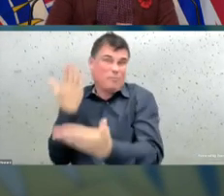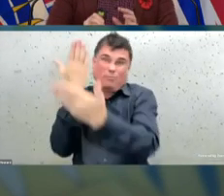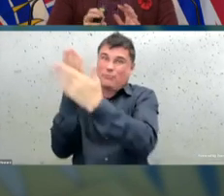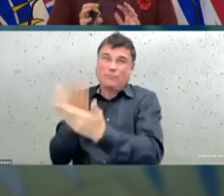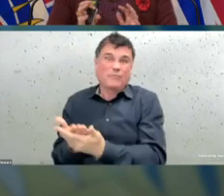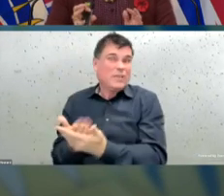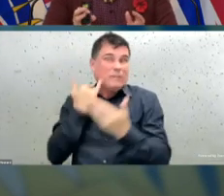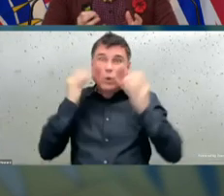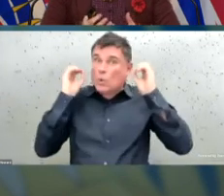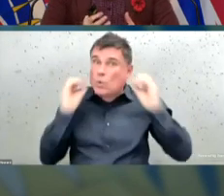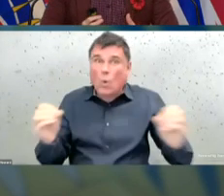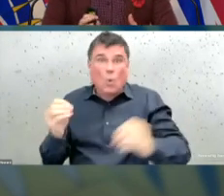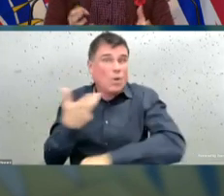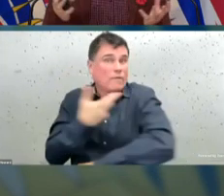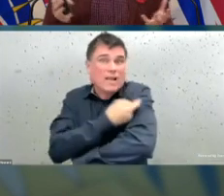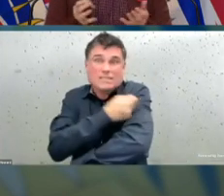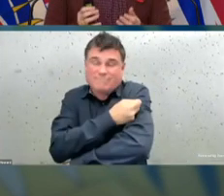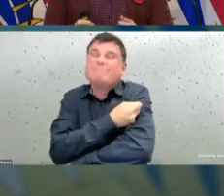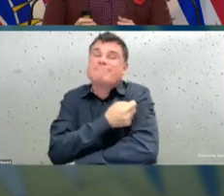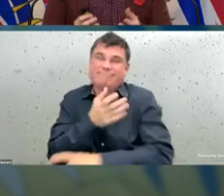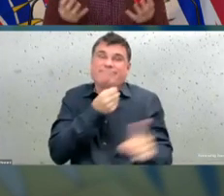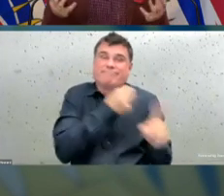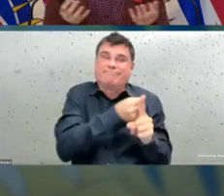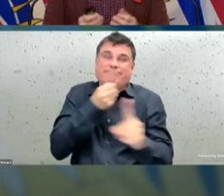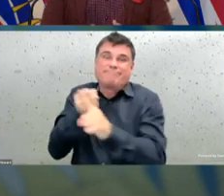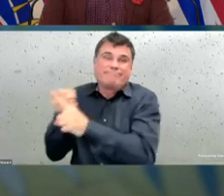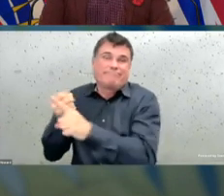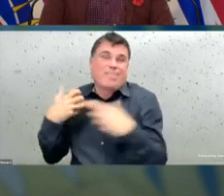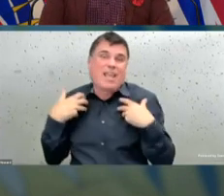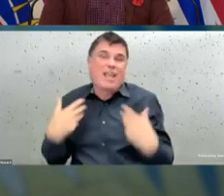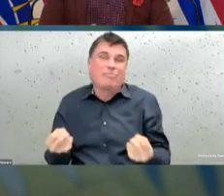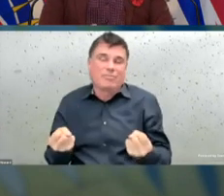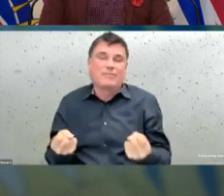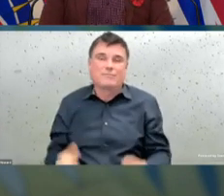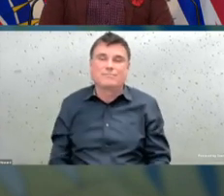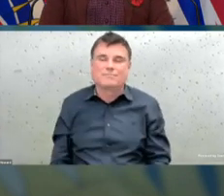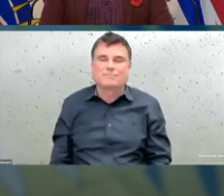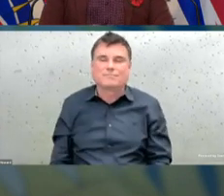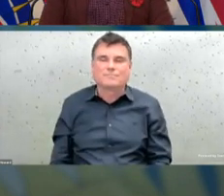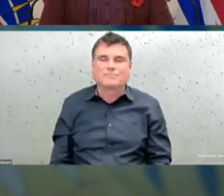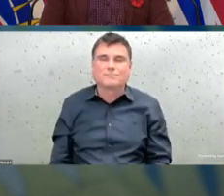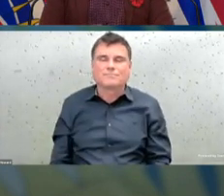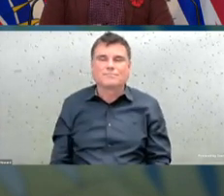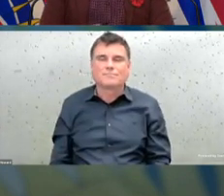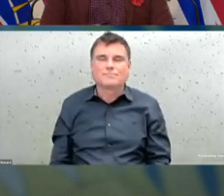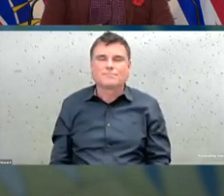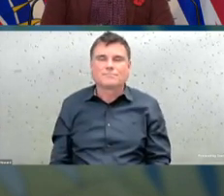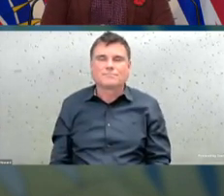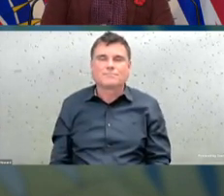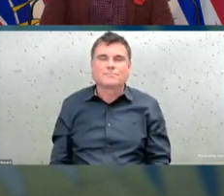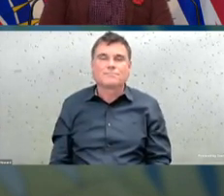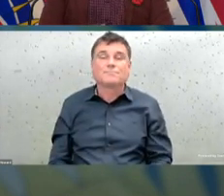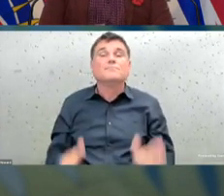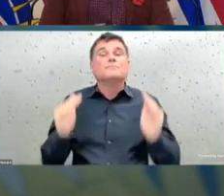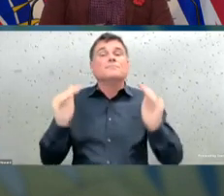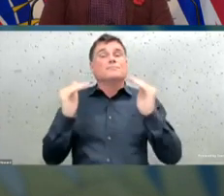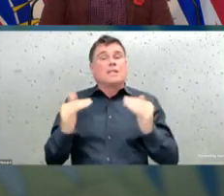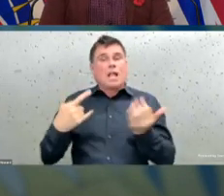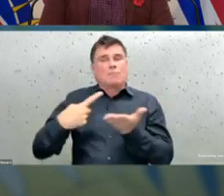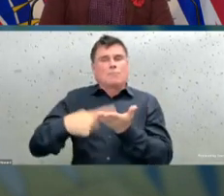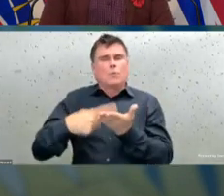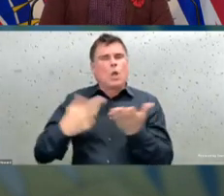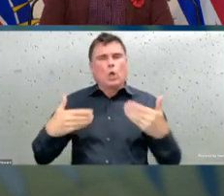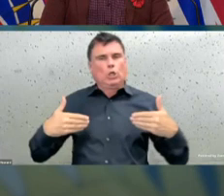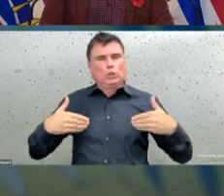I want to talk a little bit more about the pediatric groups of our children, particularly school-aged children and young children.